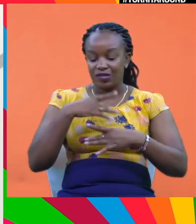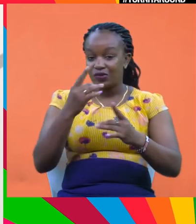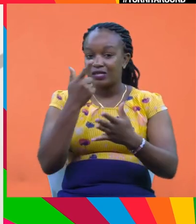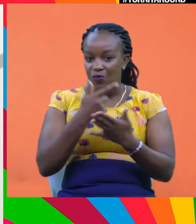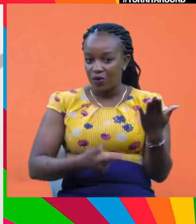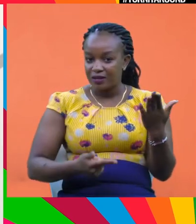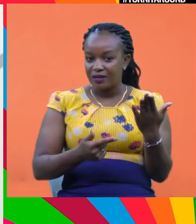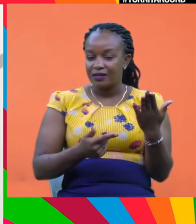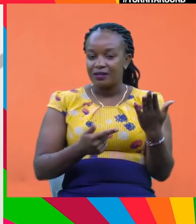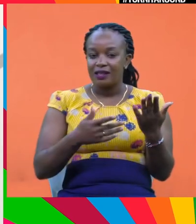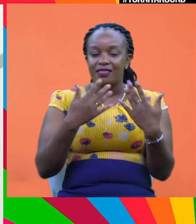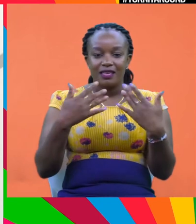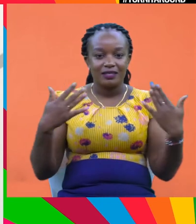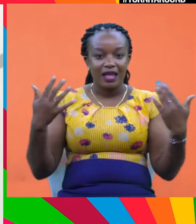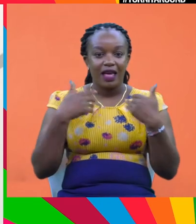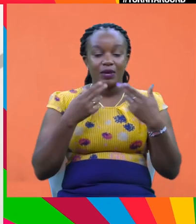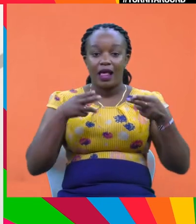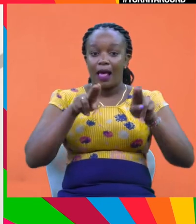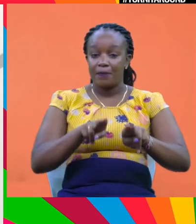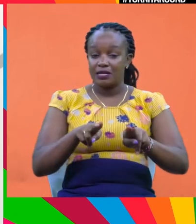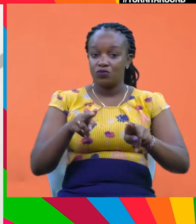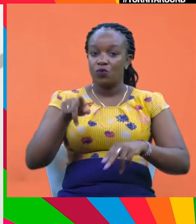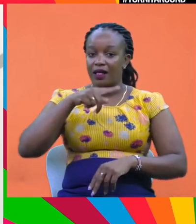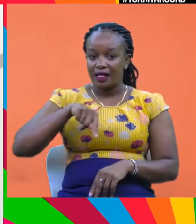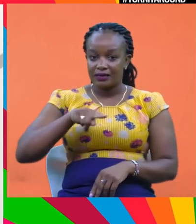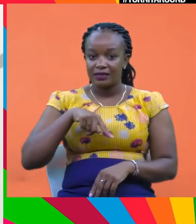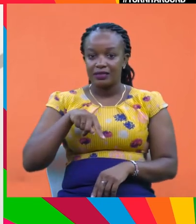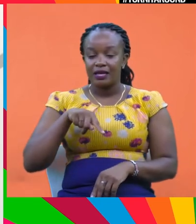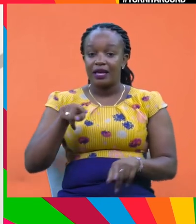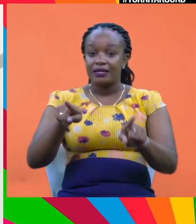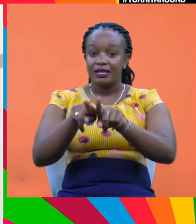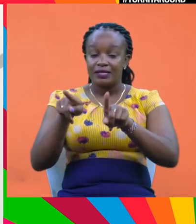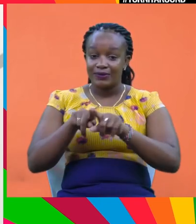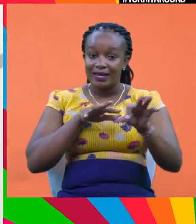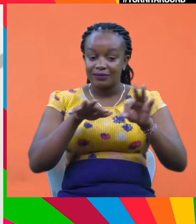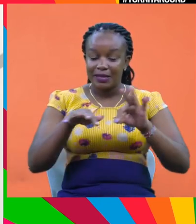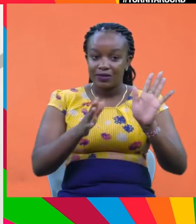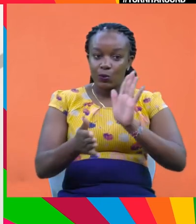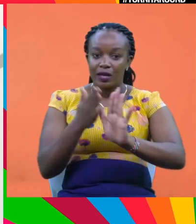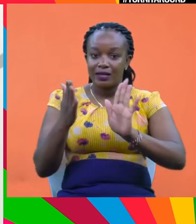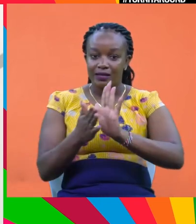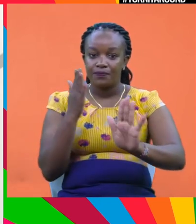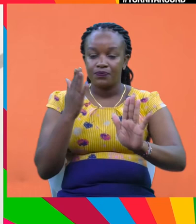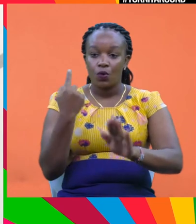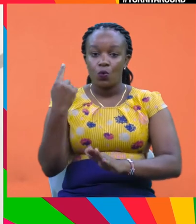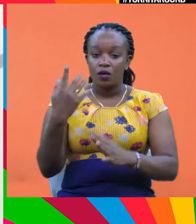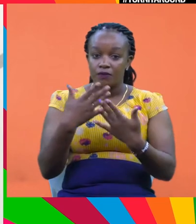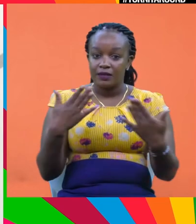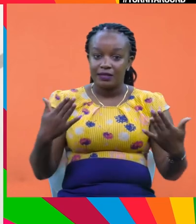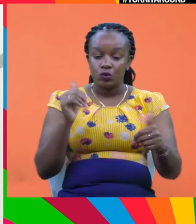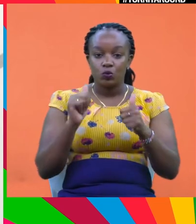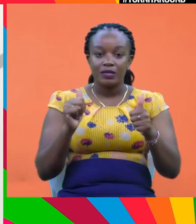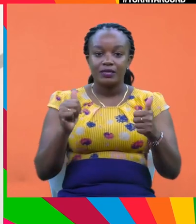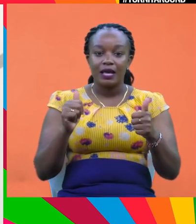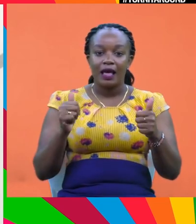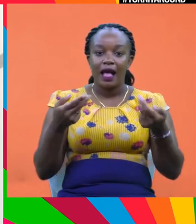interesting things that have been happening in the last few years. There's just two that I would mention very quickly. So firstly, one of the things that's